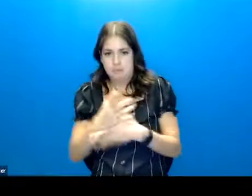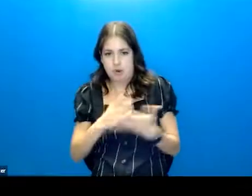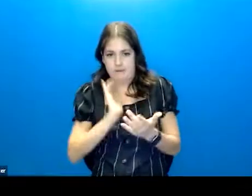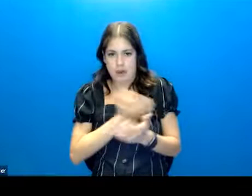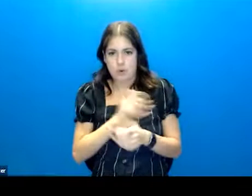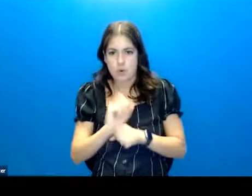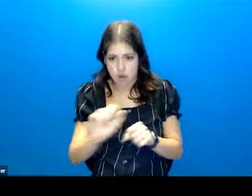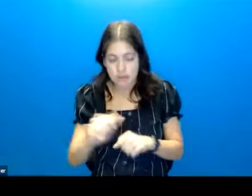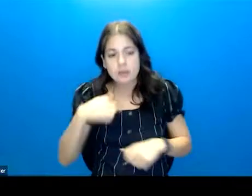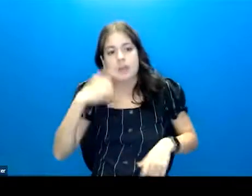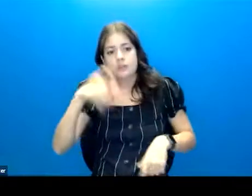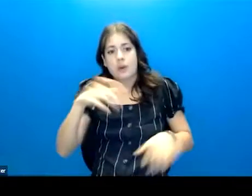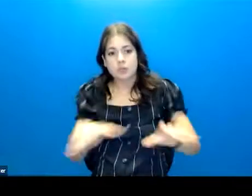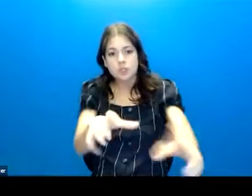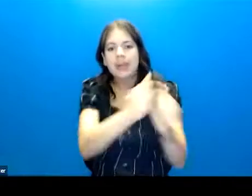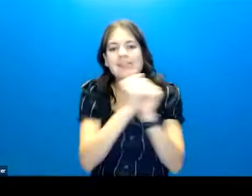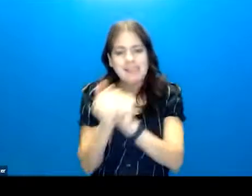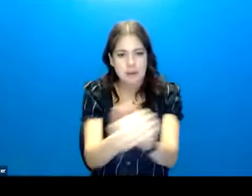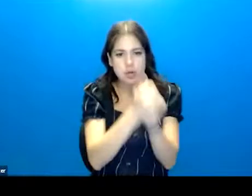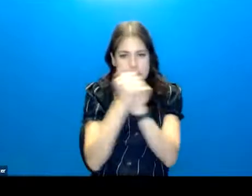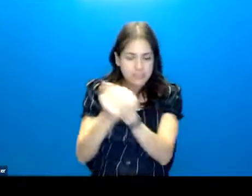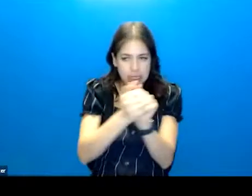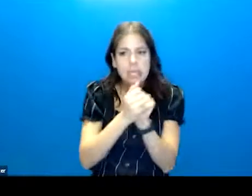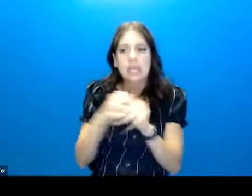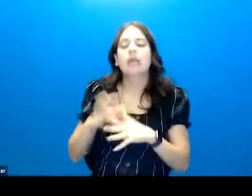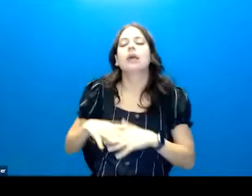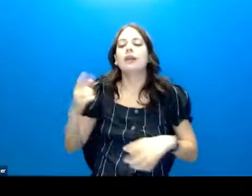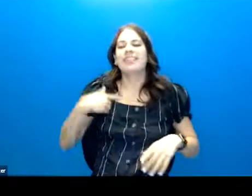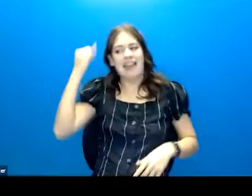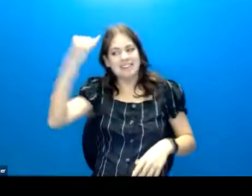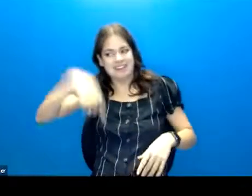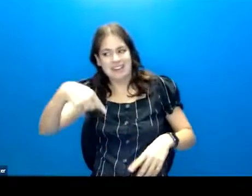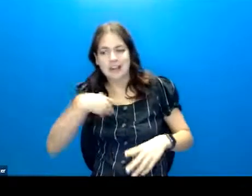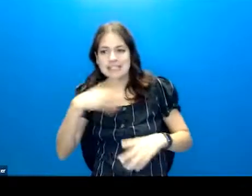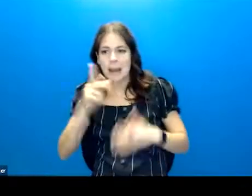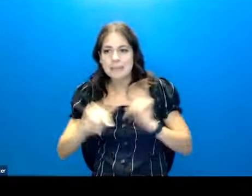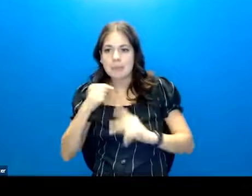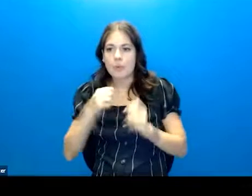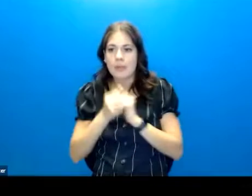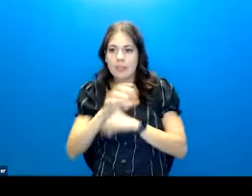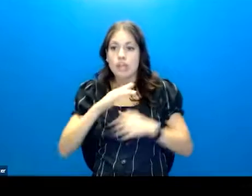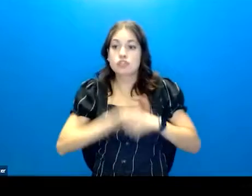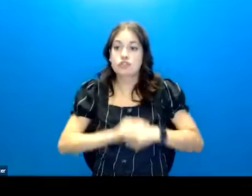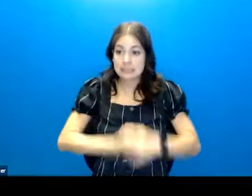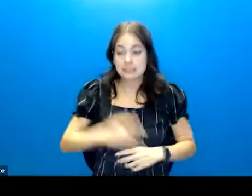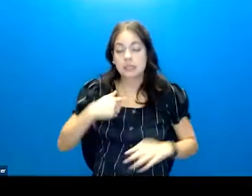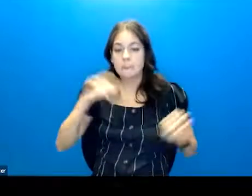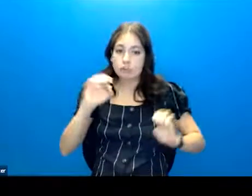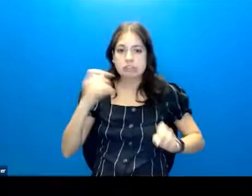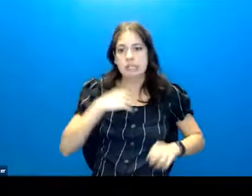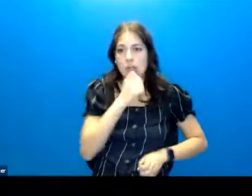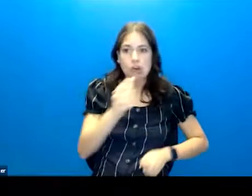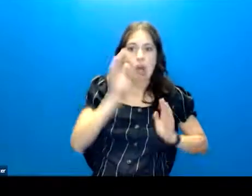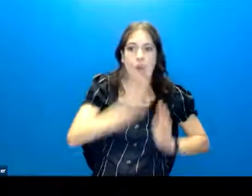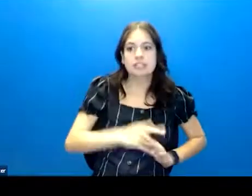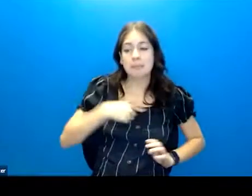work. And you do it collaboratively. The idea here is that people, when they're in distress, aren't great